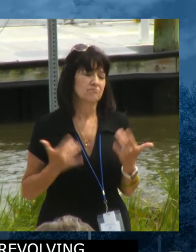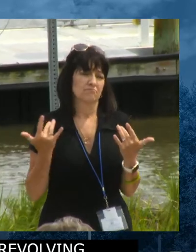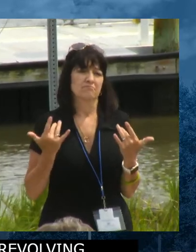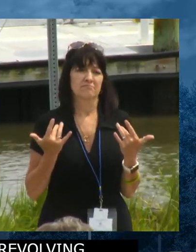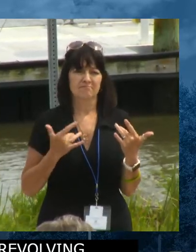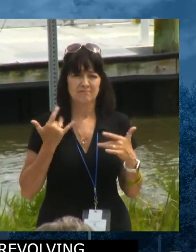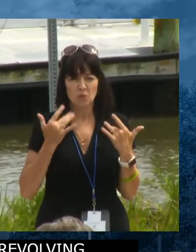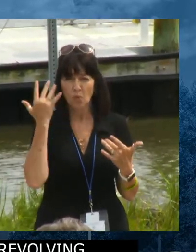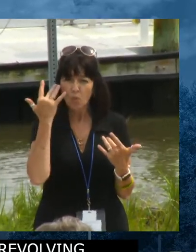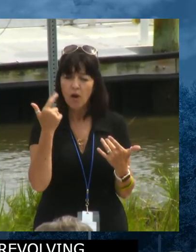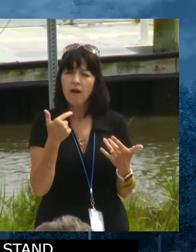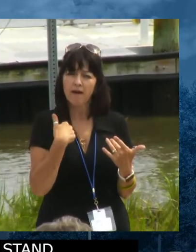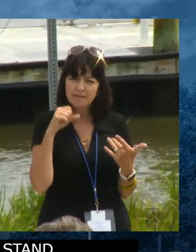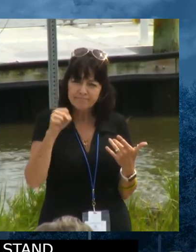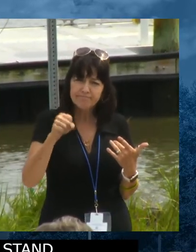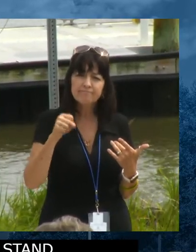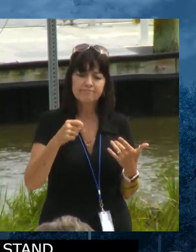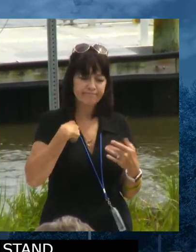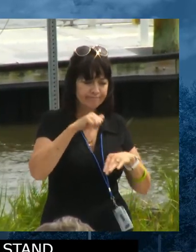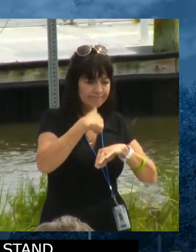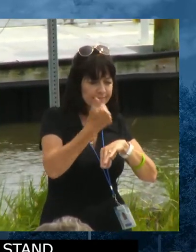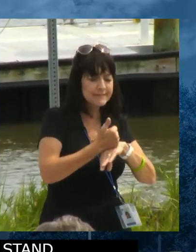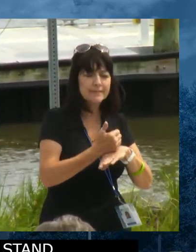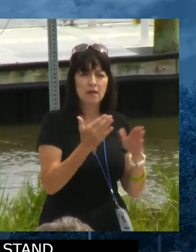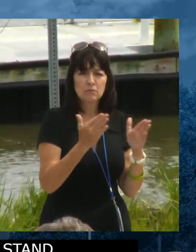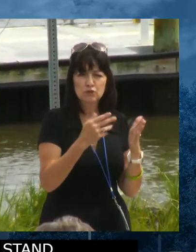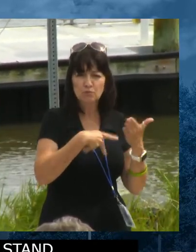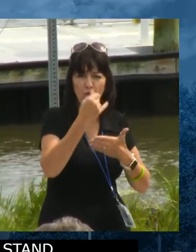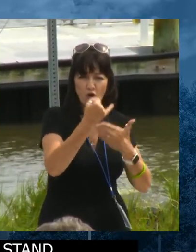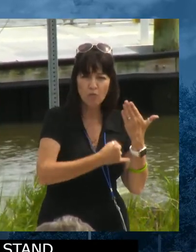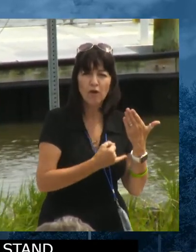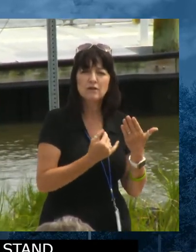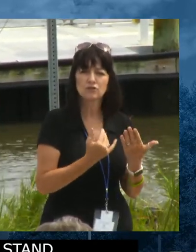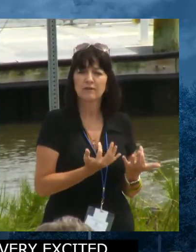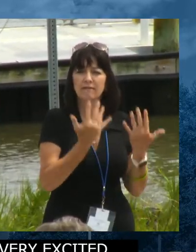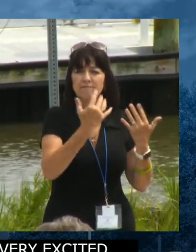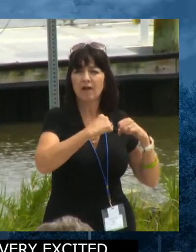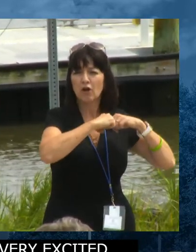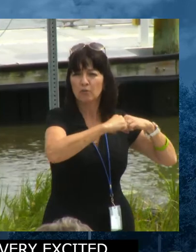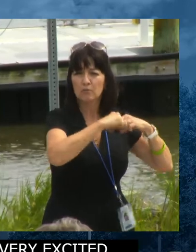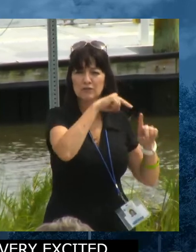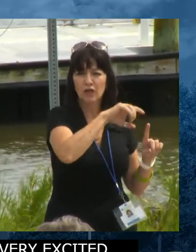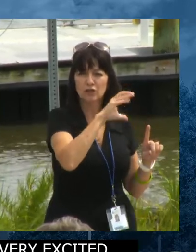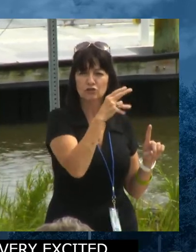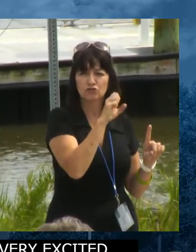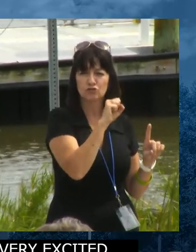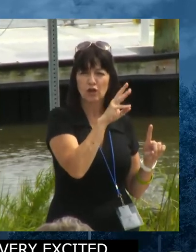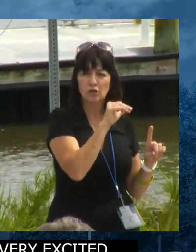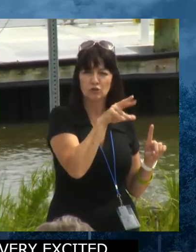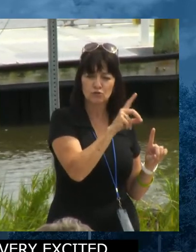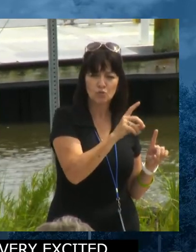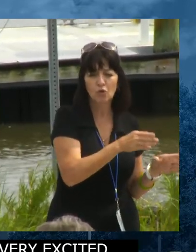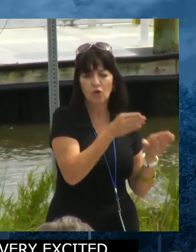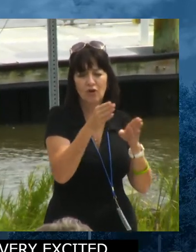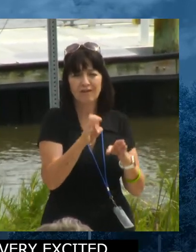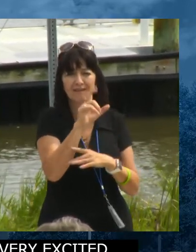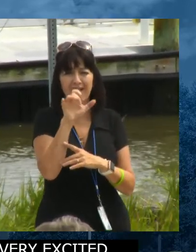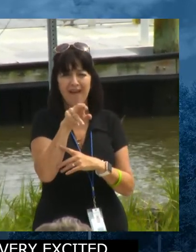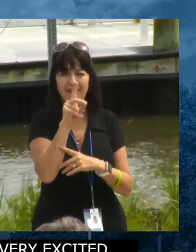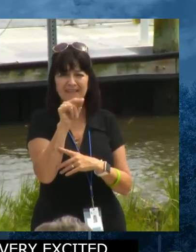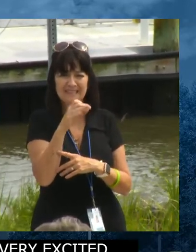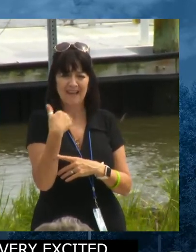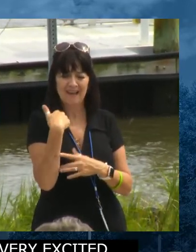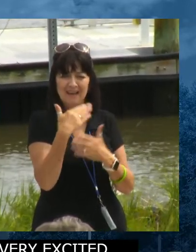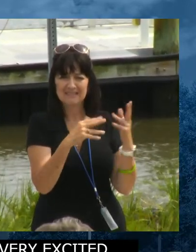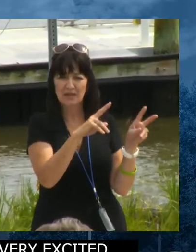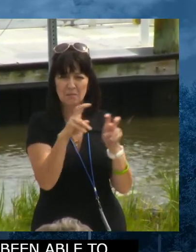able to do some small projects in underserved communities, fire protection in Cheswald, address some of the issues that were mentioned for Ellendale and some other areas. But